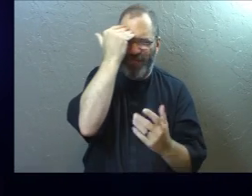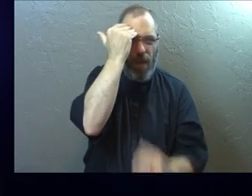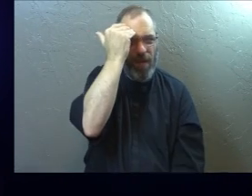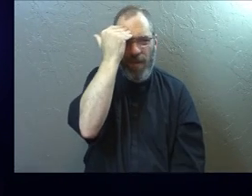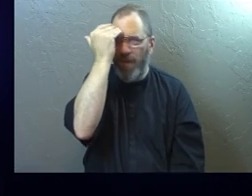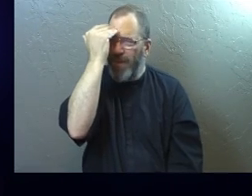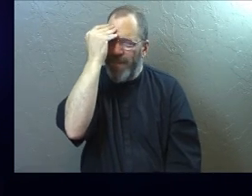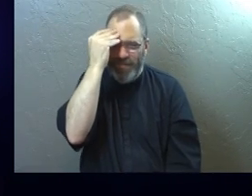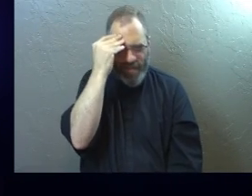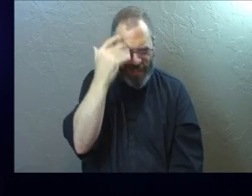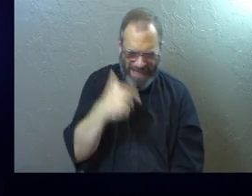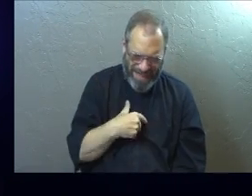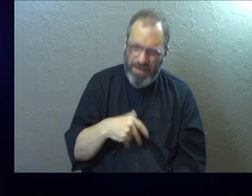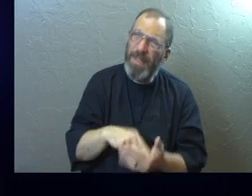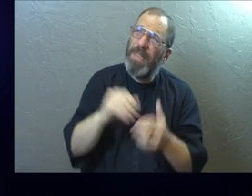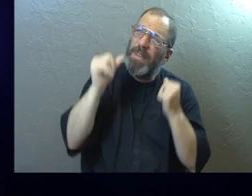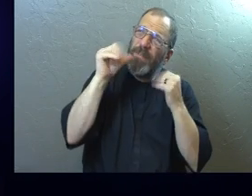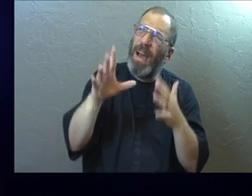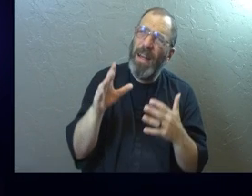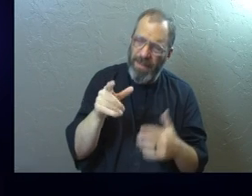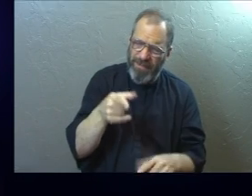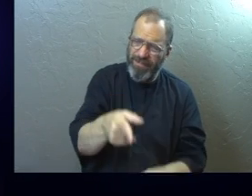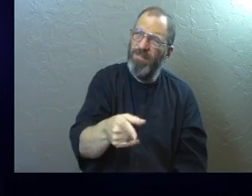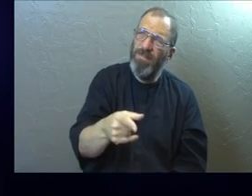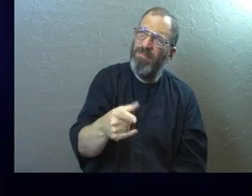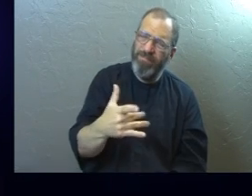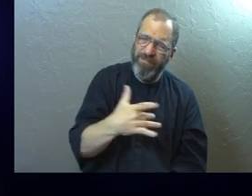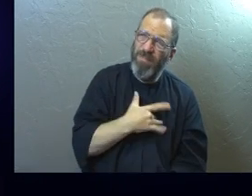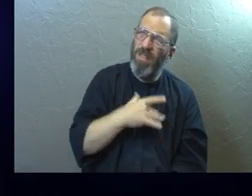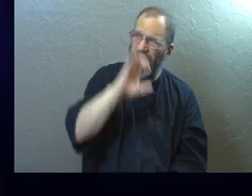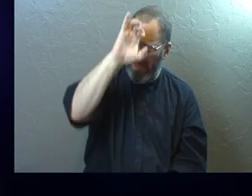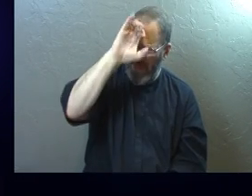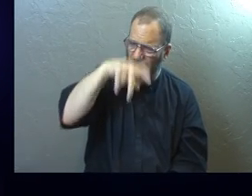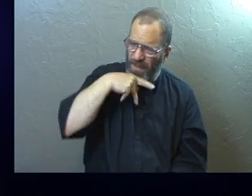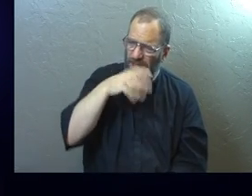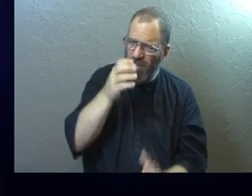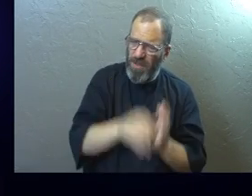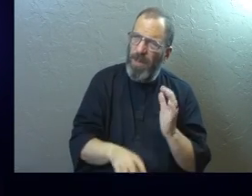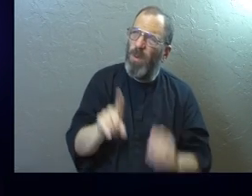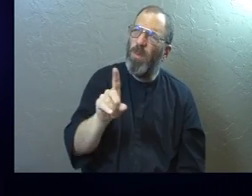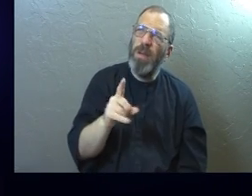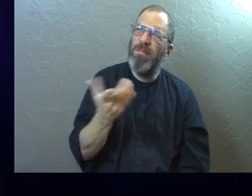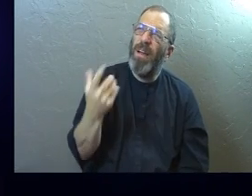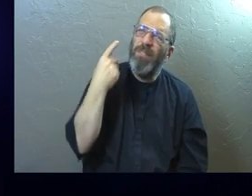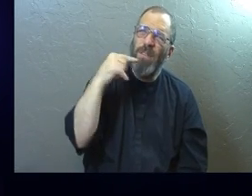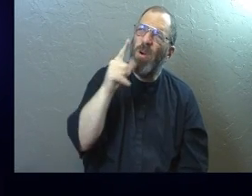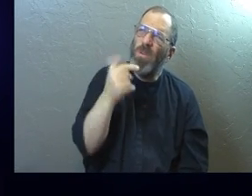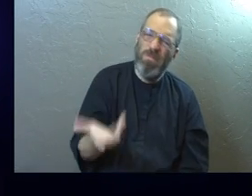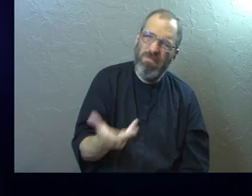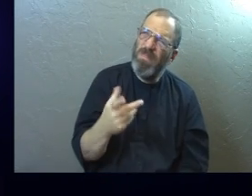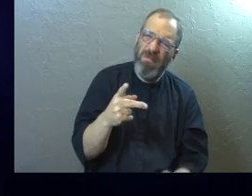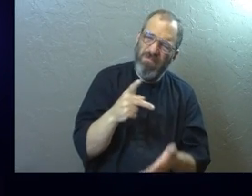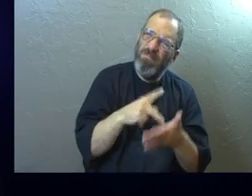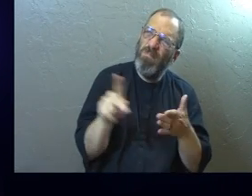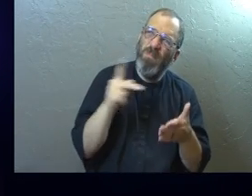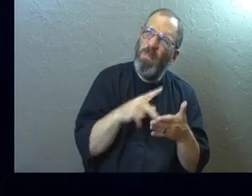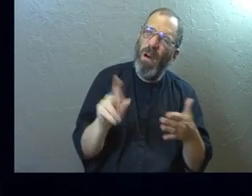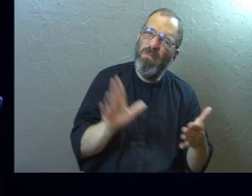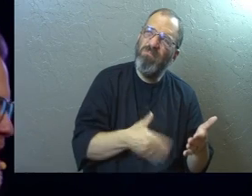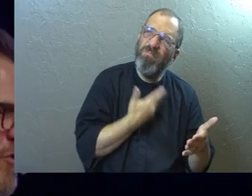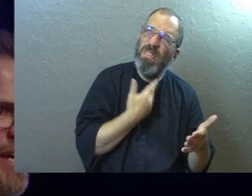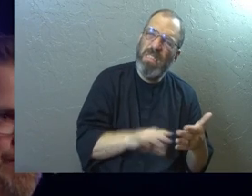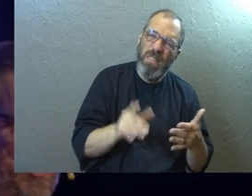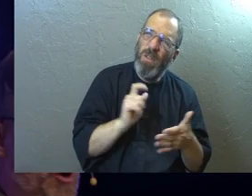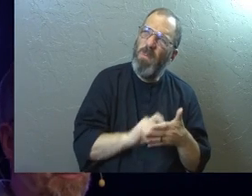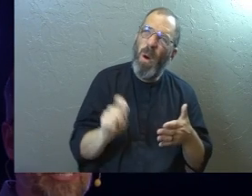And I started to pray, and I started to ask God, God, who's this for? Who's Ephesians chapter 1 for? Is this just Paul, like, singing?